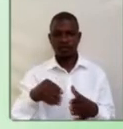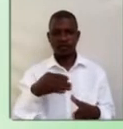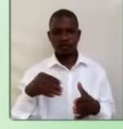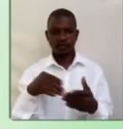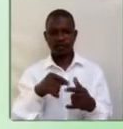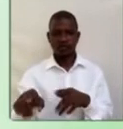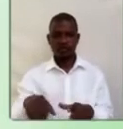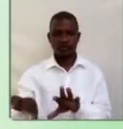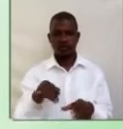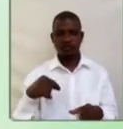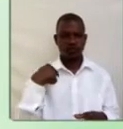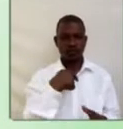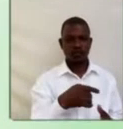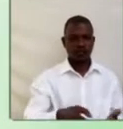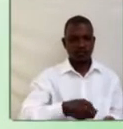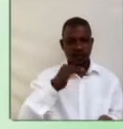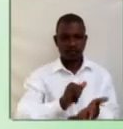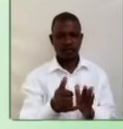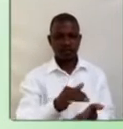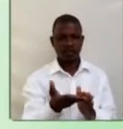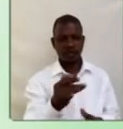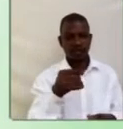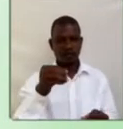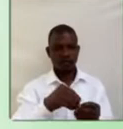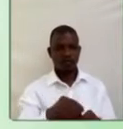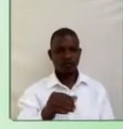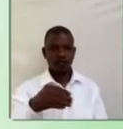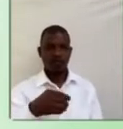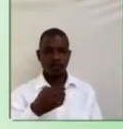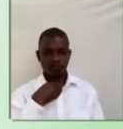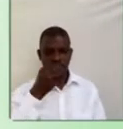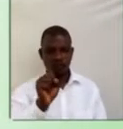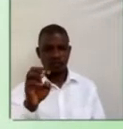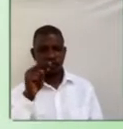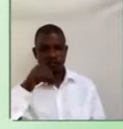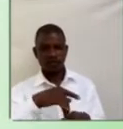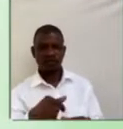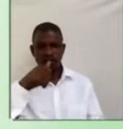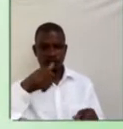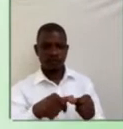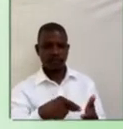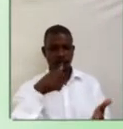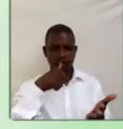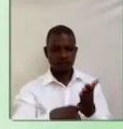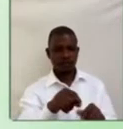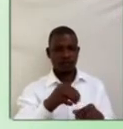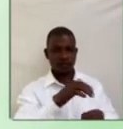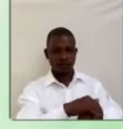We learned there are more sounds than there are letters in the English language.